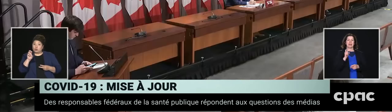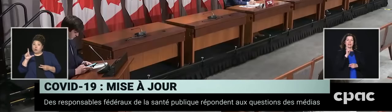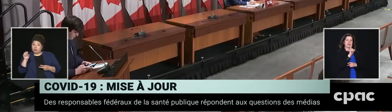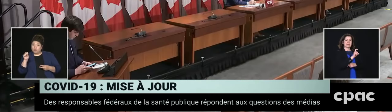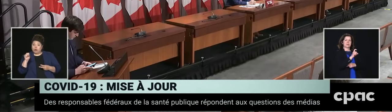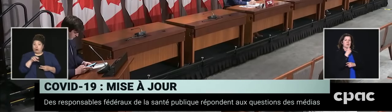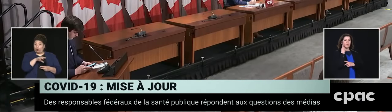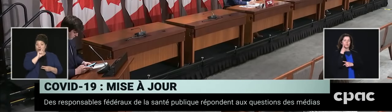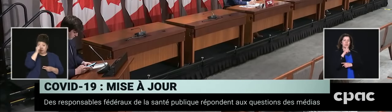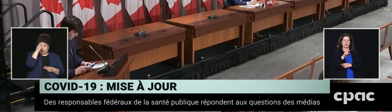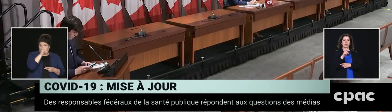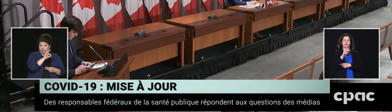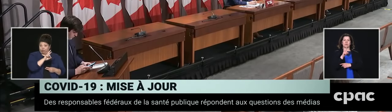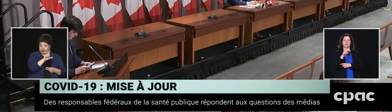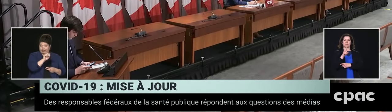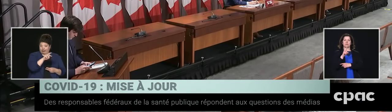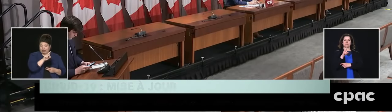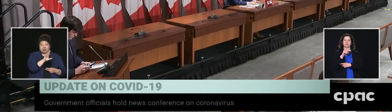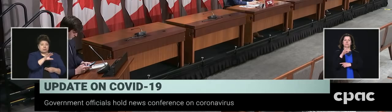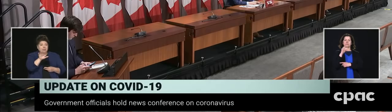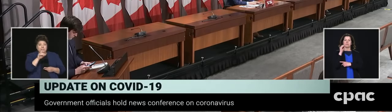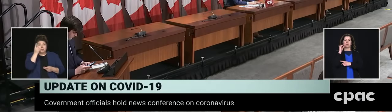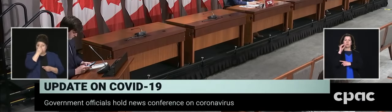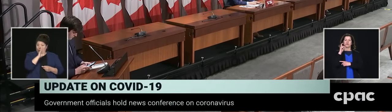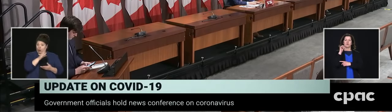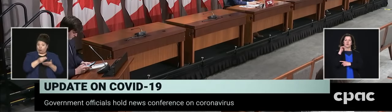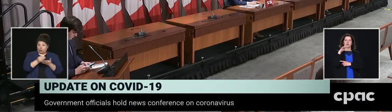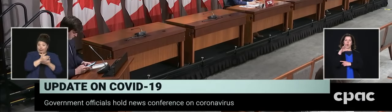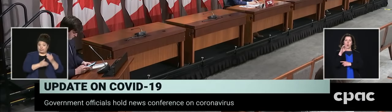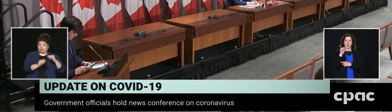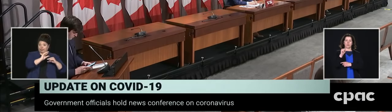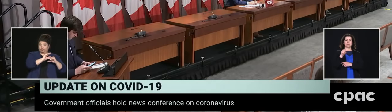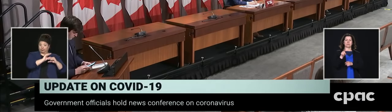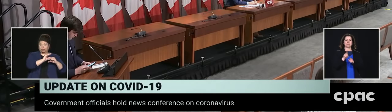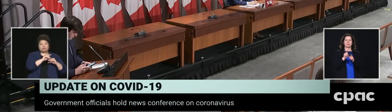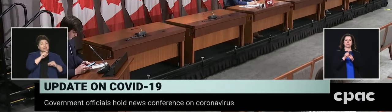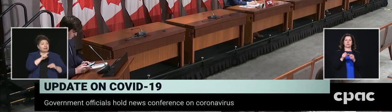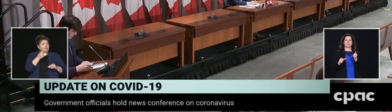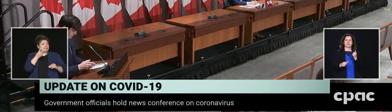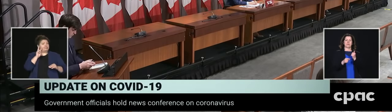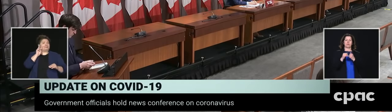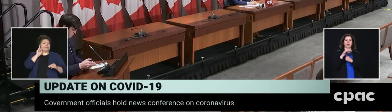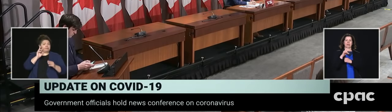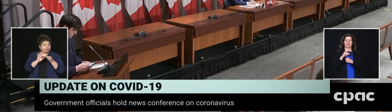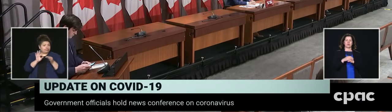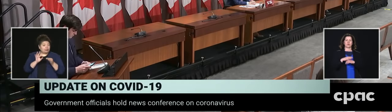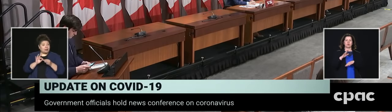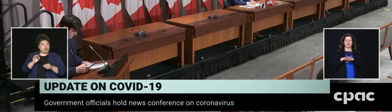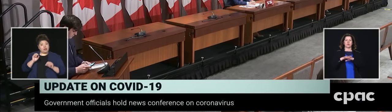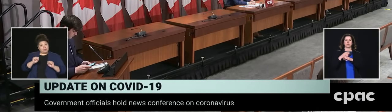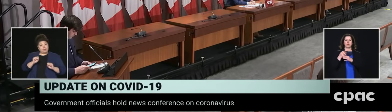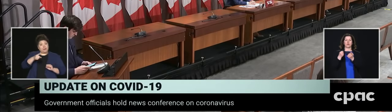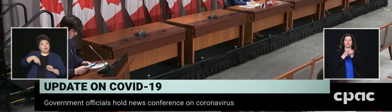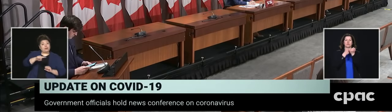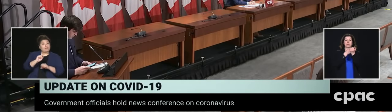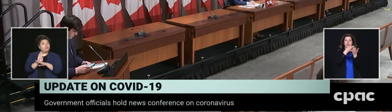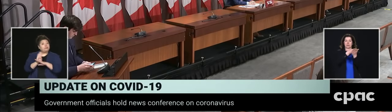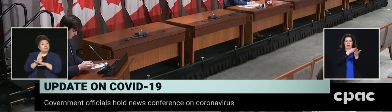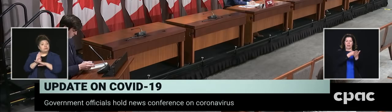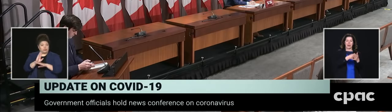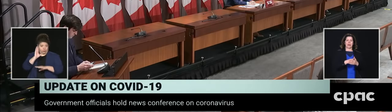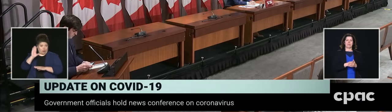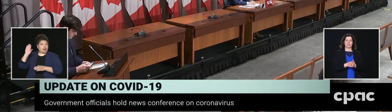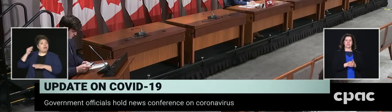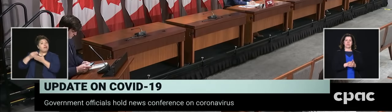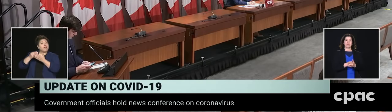wage subsidy, Mr. Duclos, you said a few days ago that businesses would start seeing that wage subsidy, so have all businesses who have been approved gotten